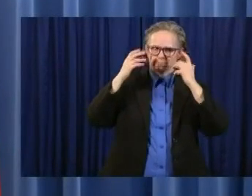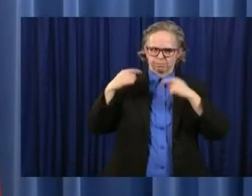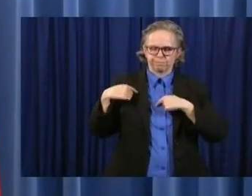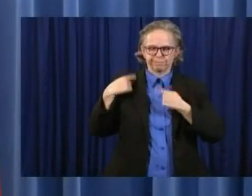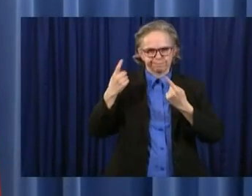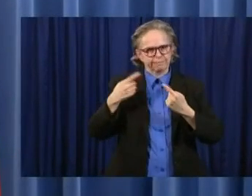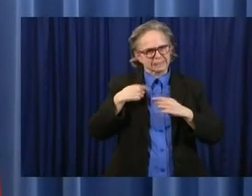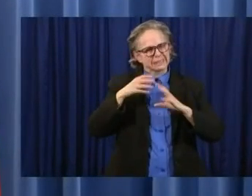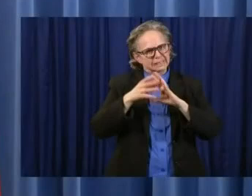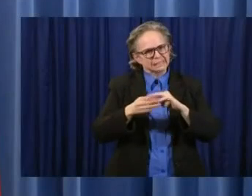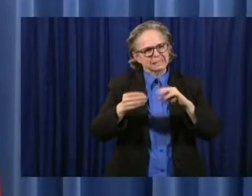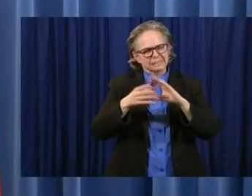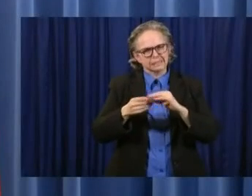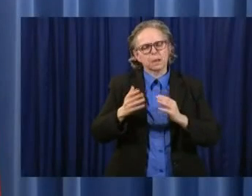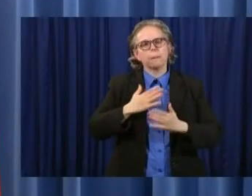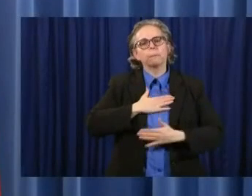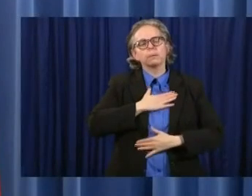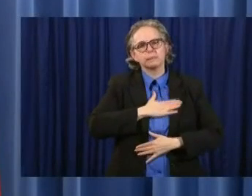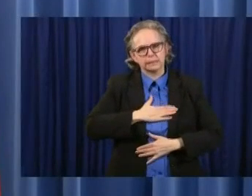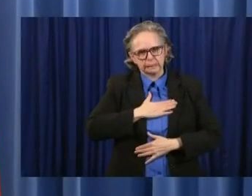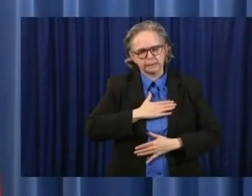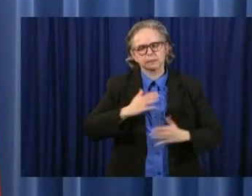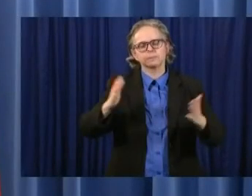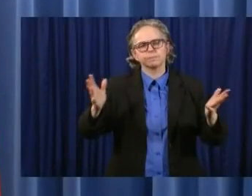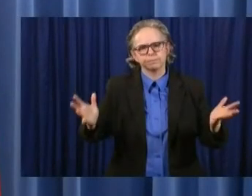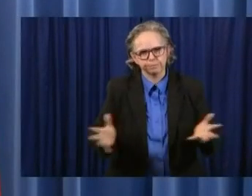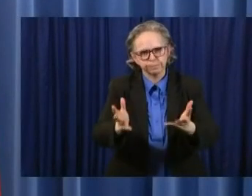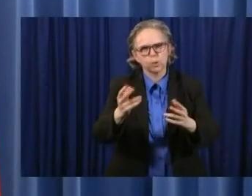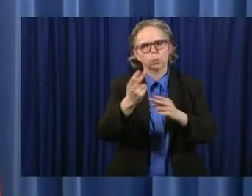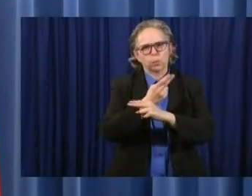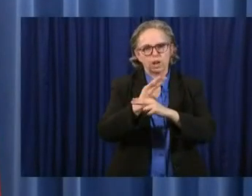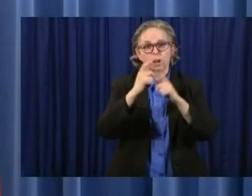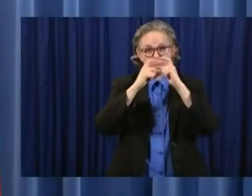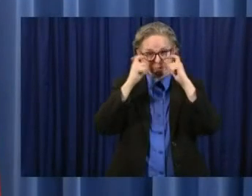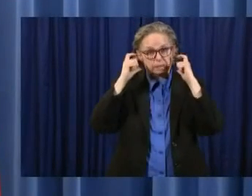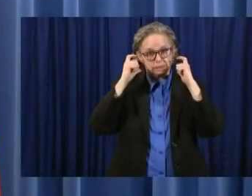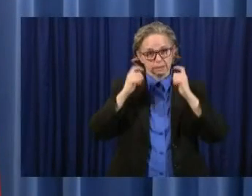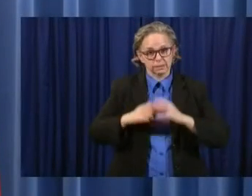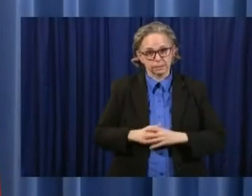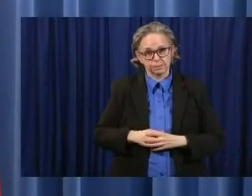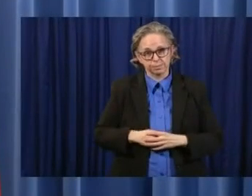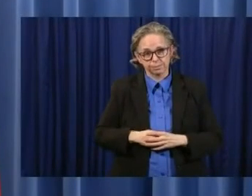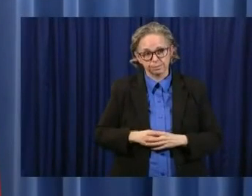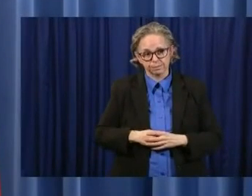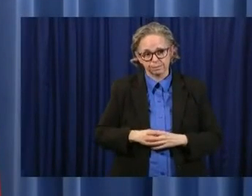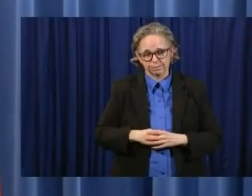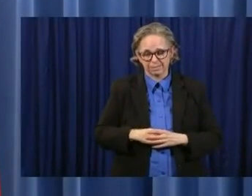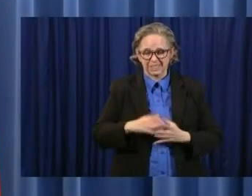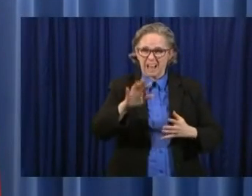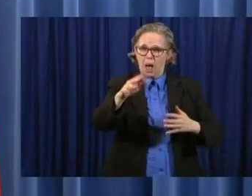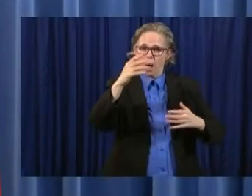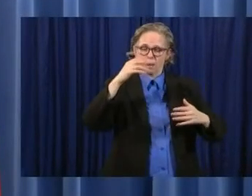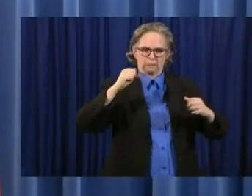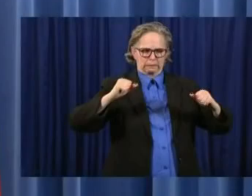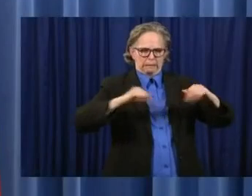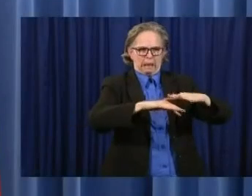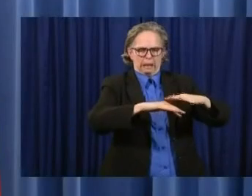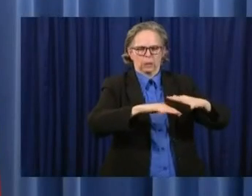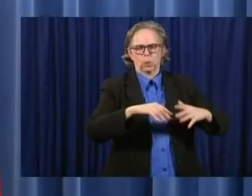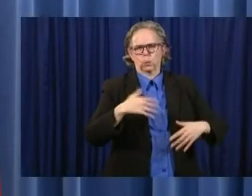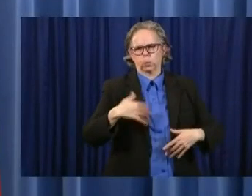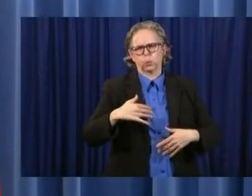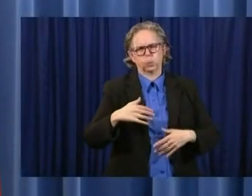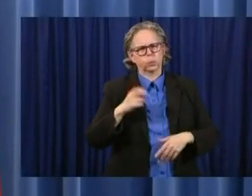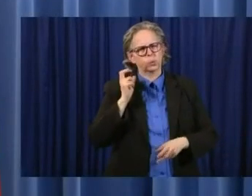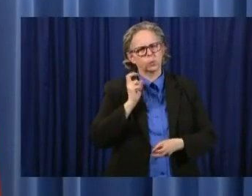As far as gatherings of people, look, this is, it's difficult. The police